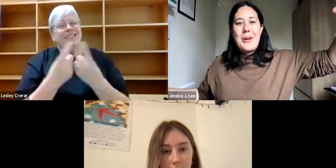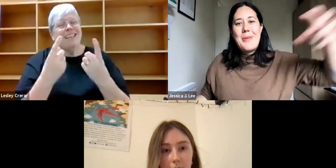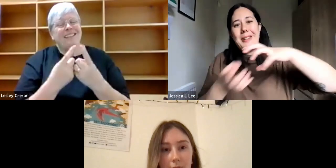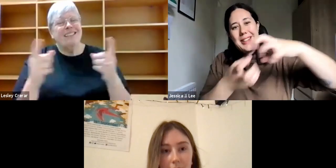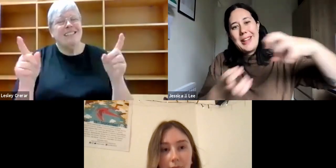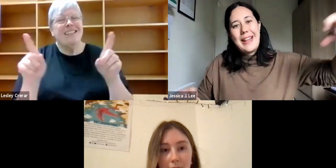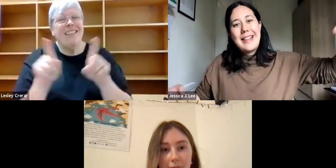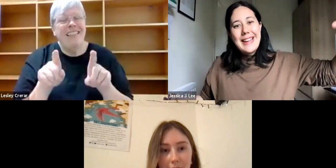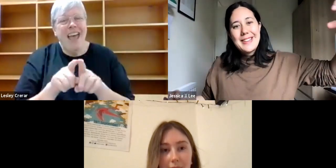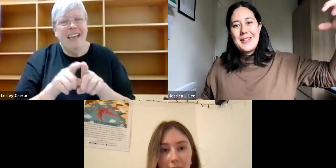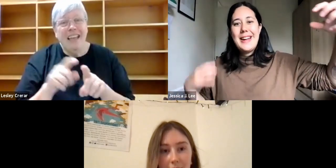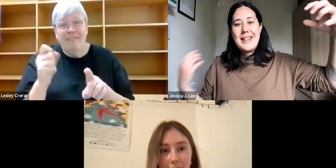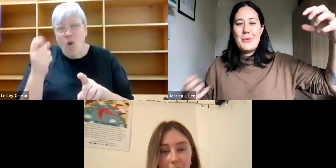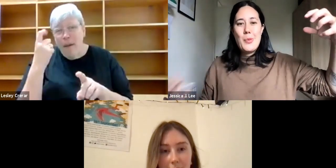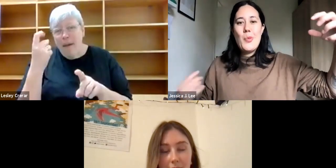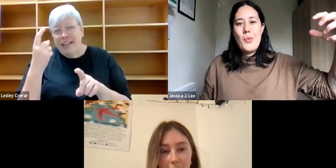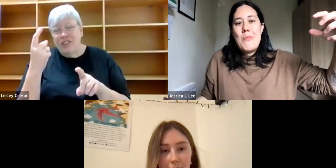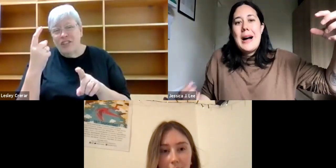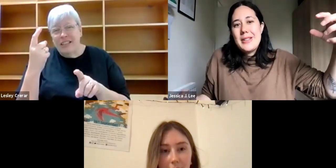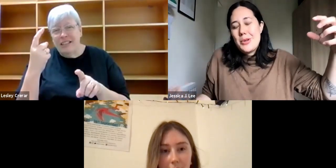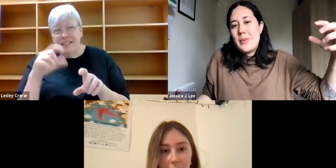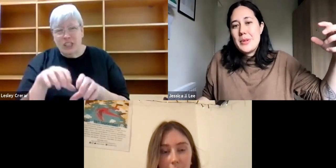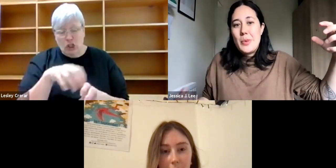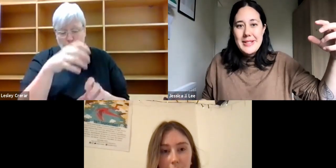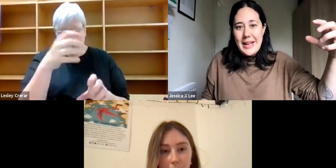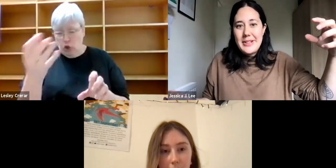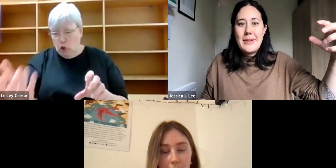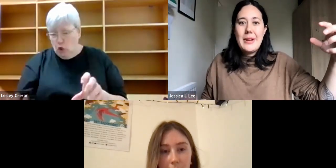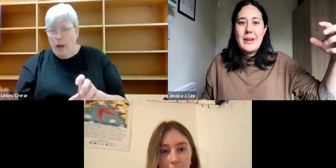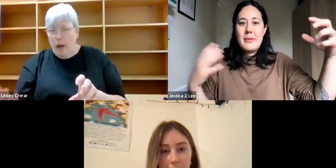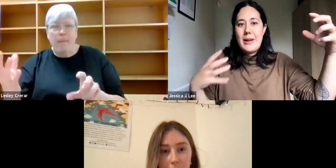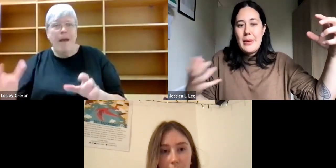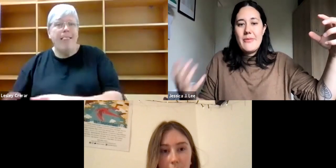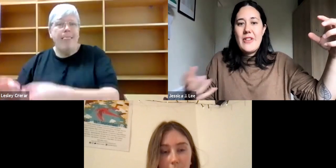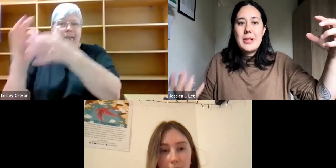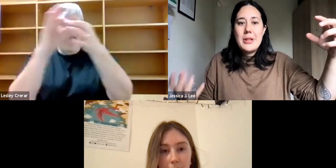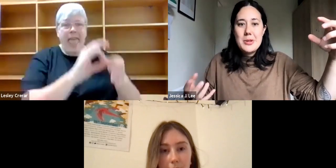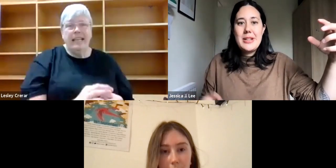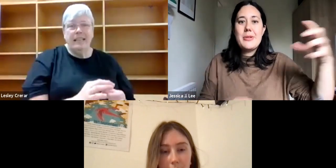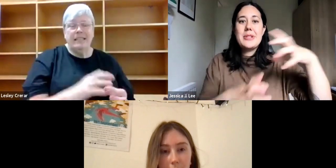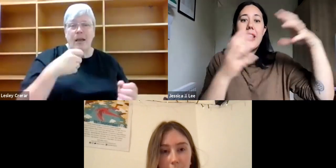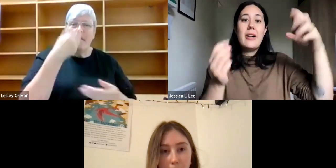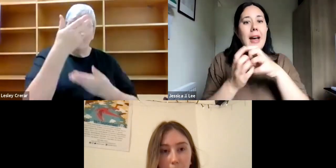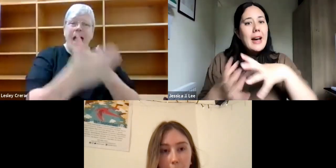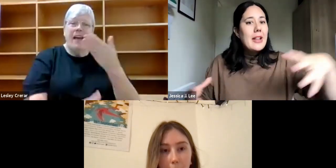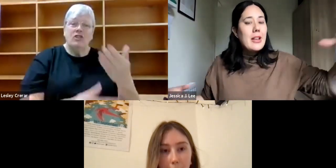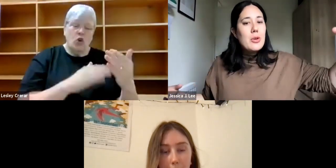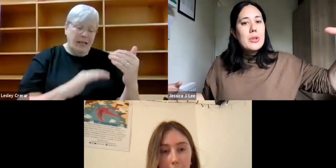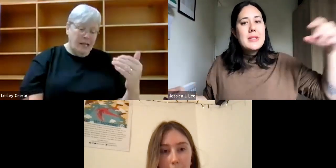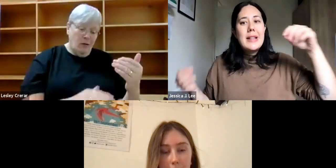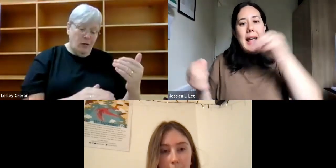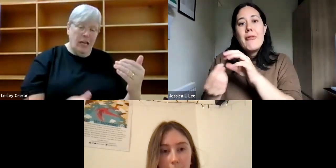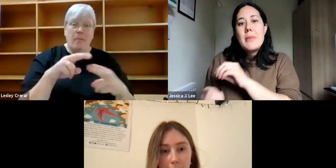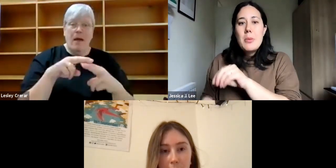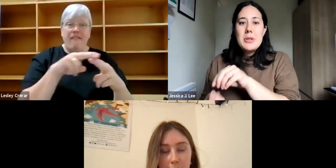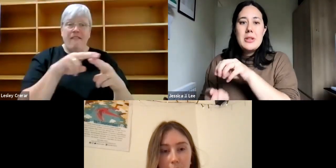that you would pull apart, like they were like linked right and my story was one scale down here and my family story was another scale. And that like